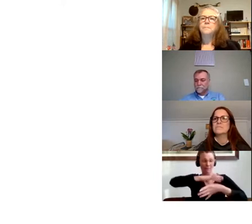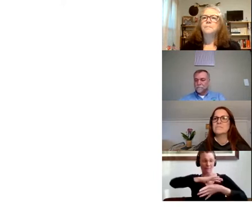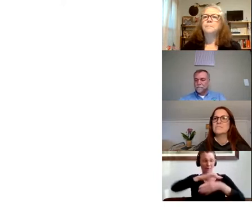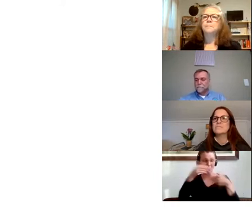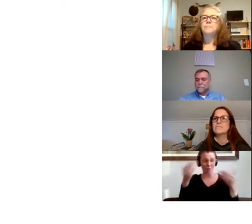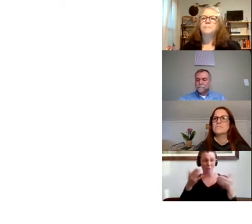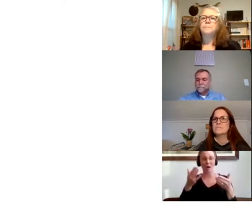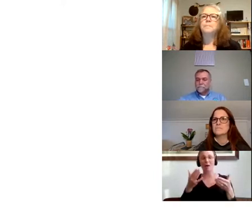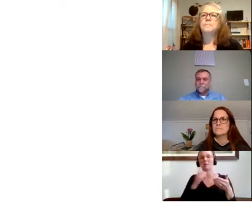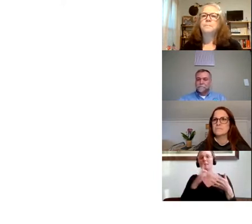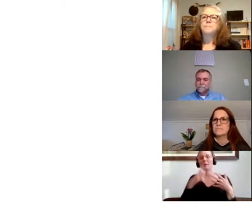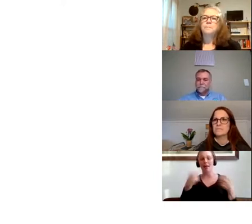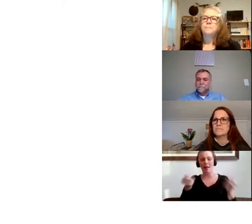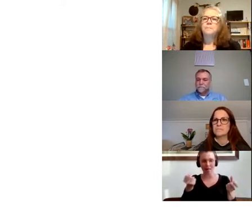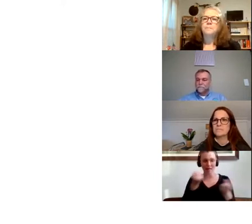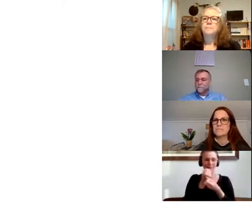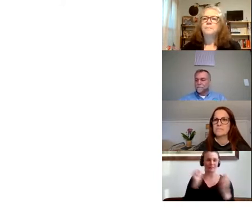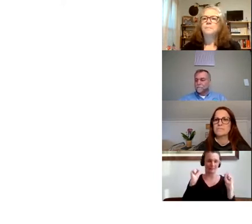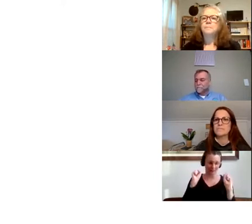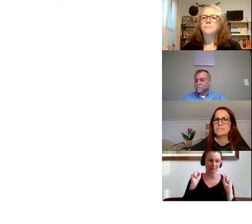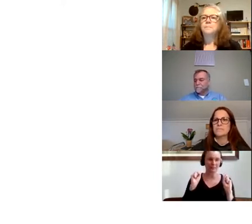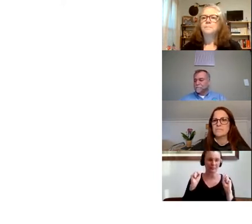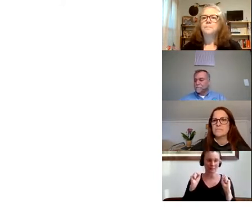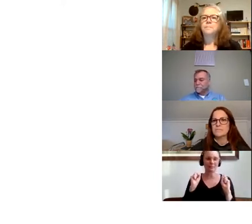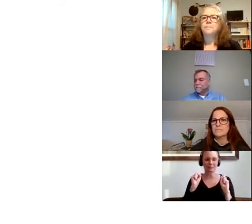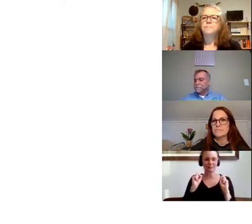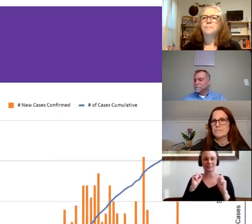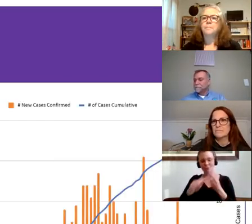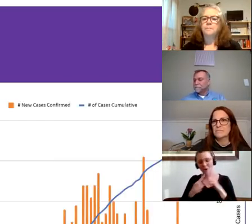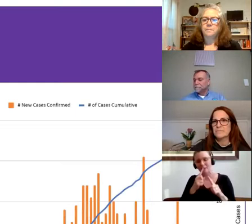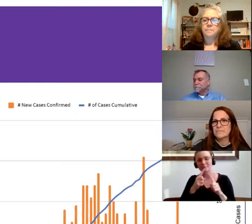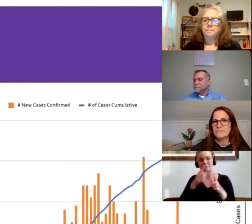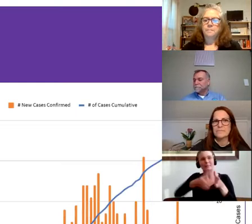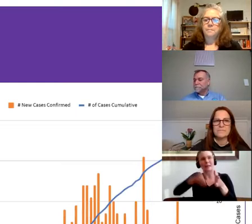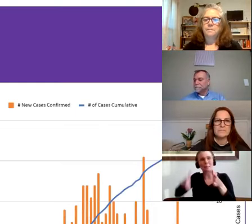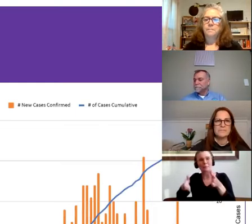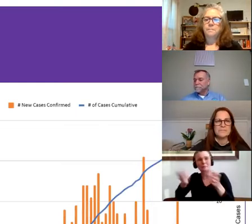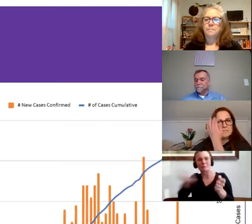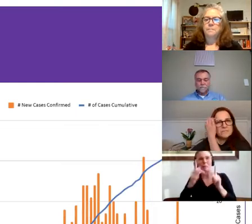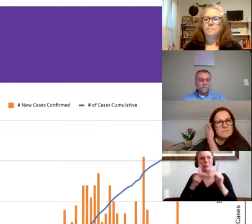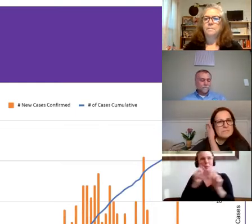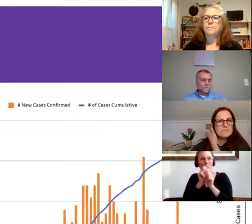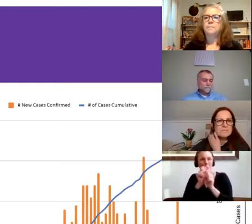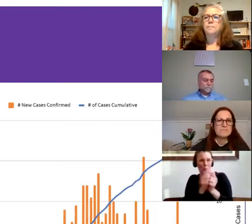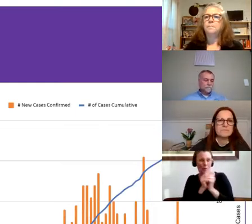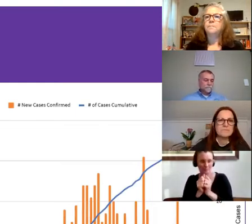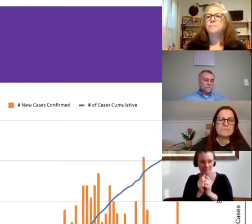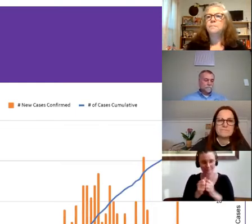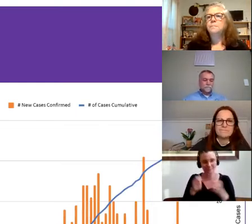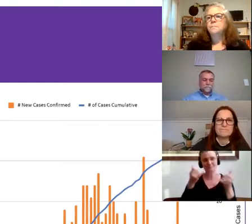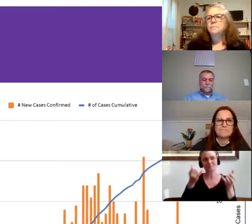neighbors, our friends, and the people we work with. So I'm going to kick this off right now and get going and give you a little snapshot